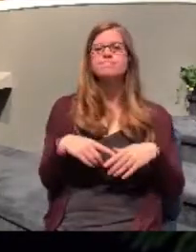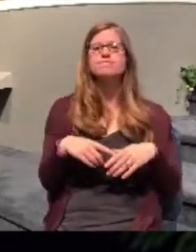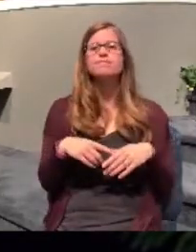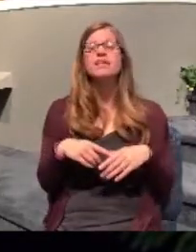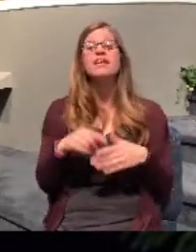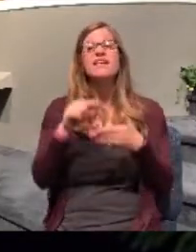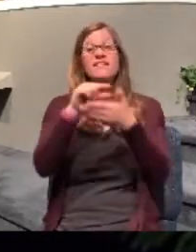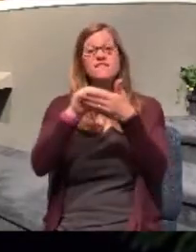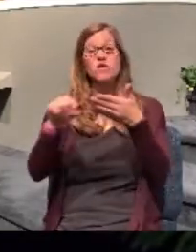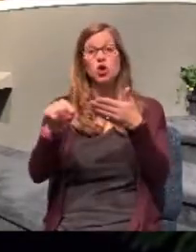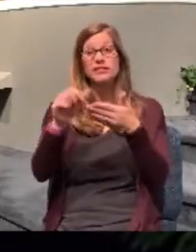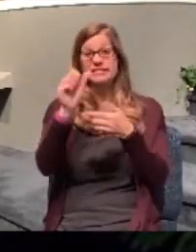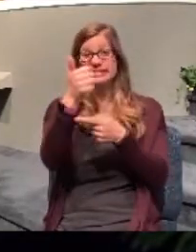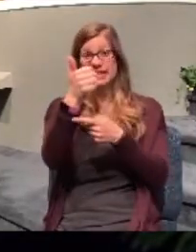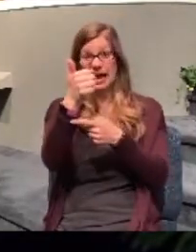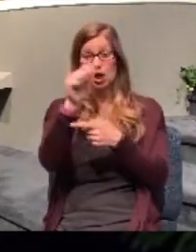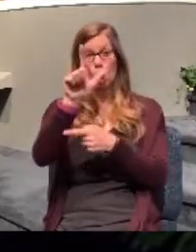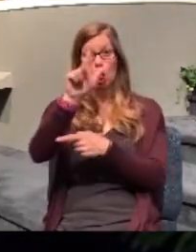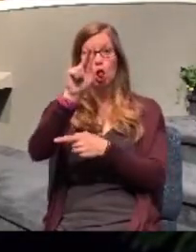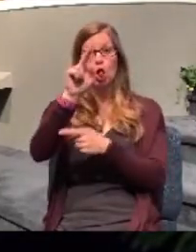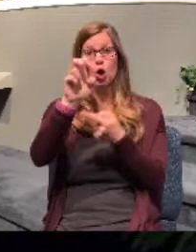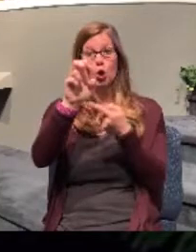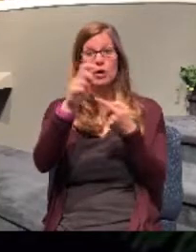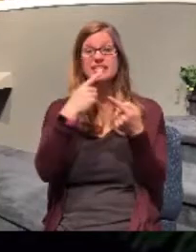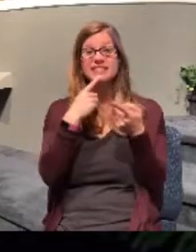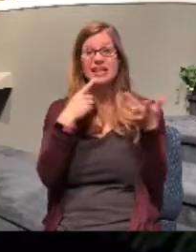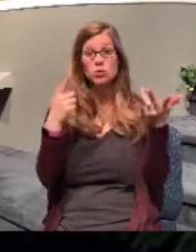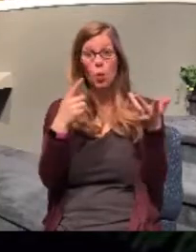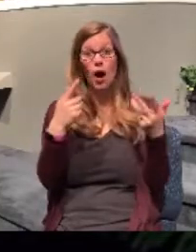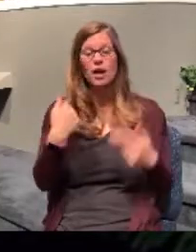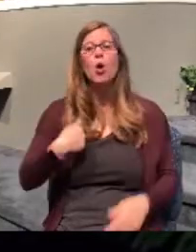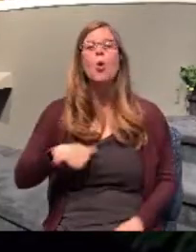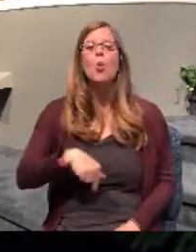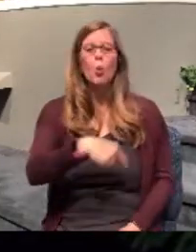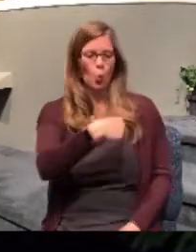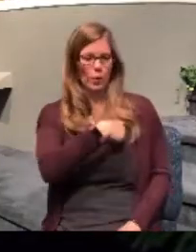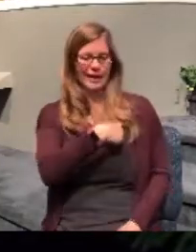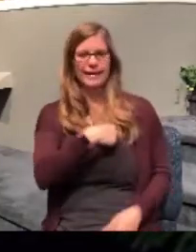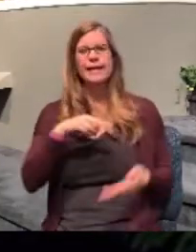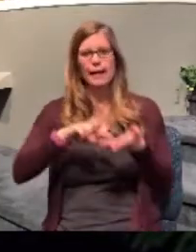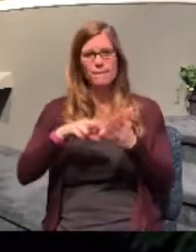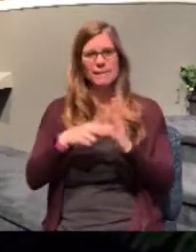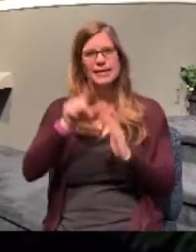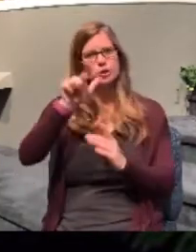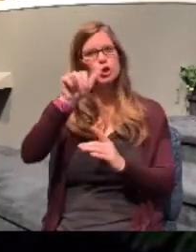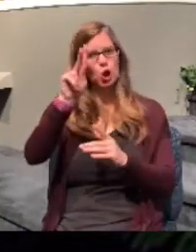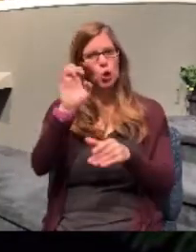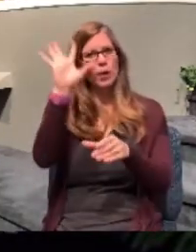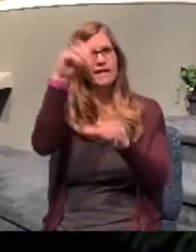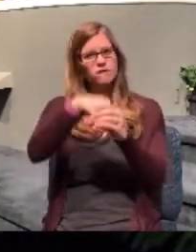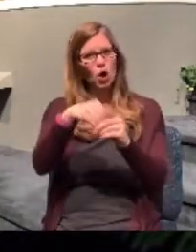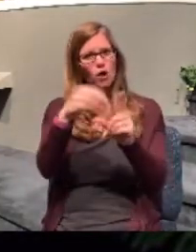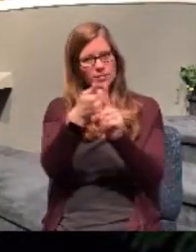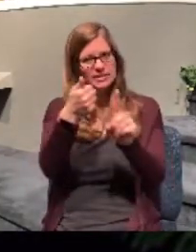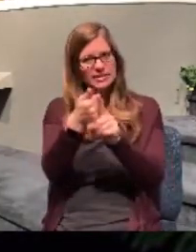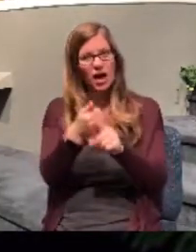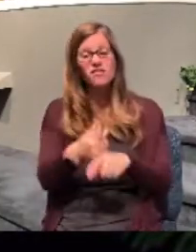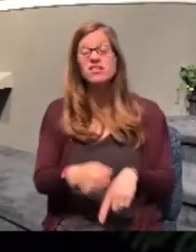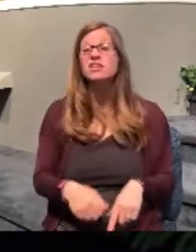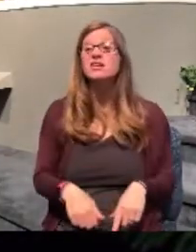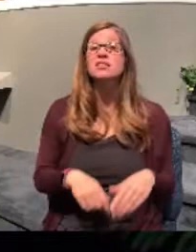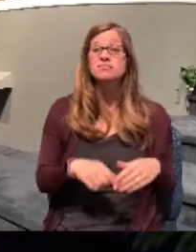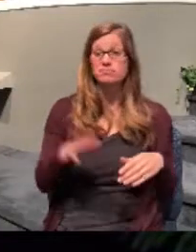10, he begins to use the word we. And so suddenly he went from they, that would be